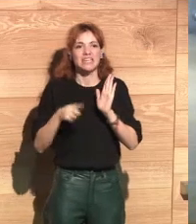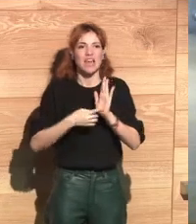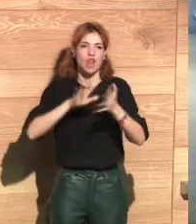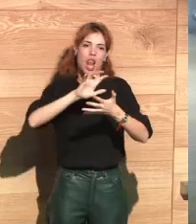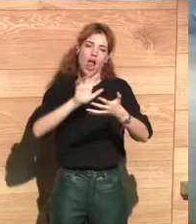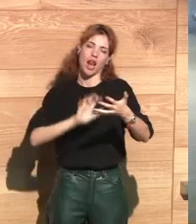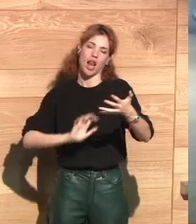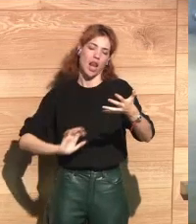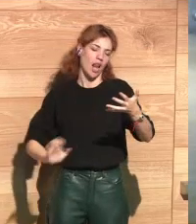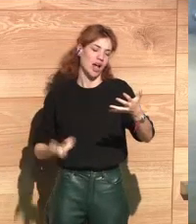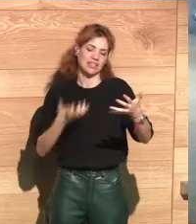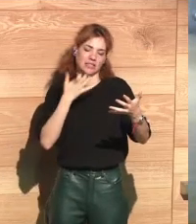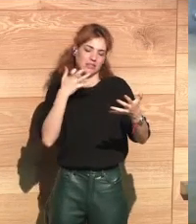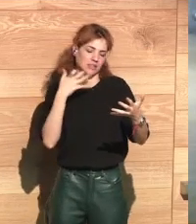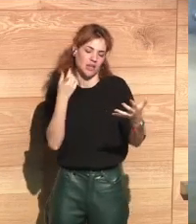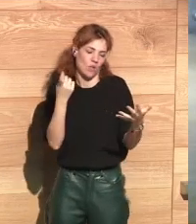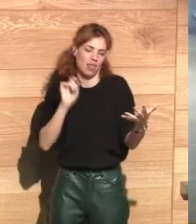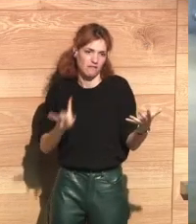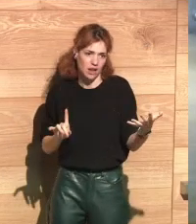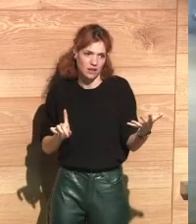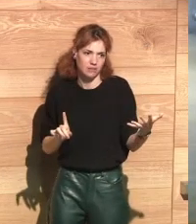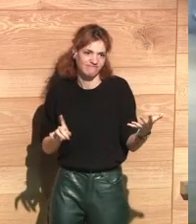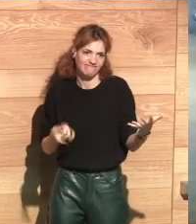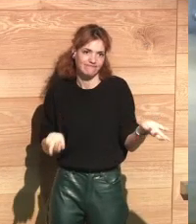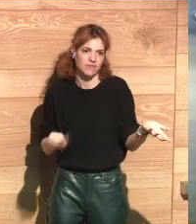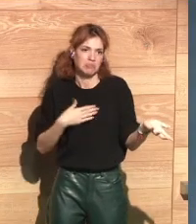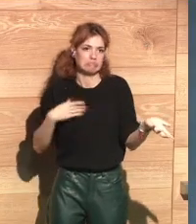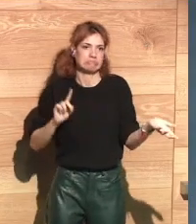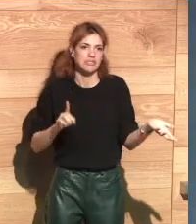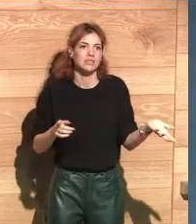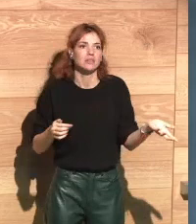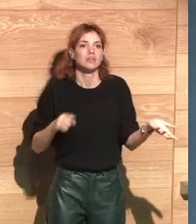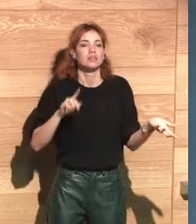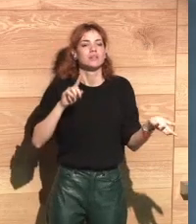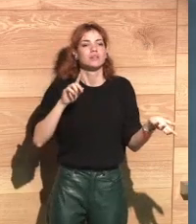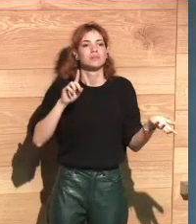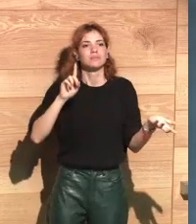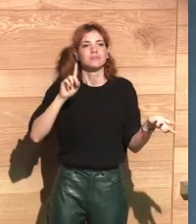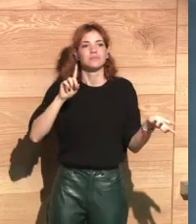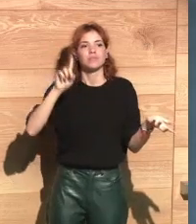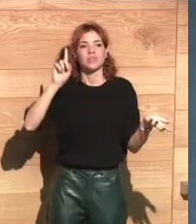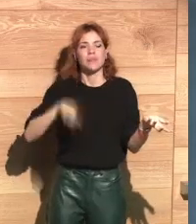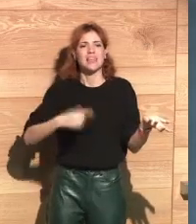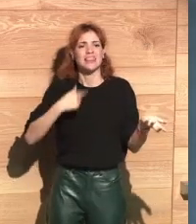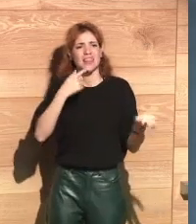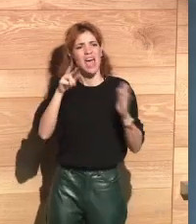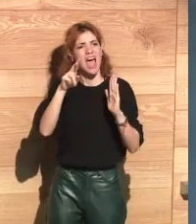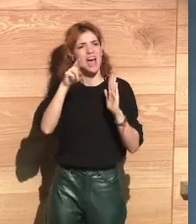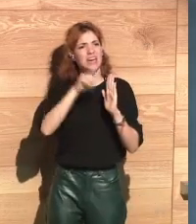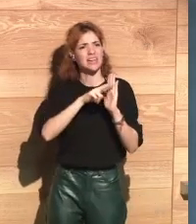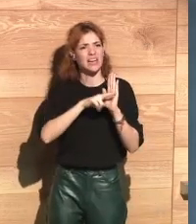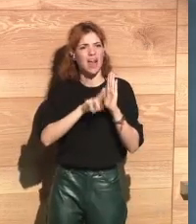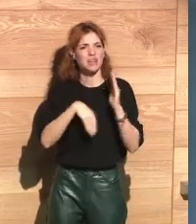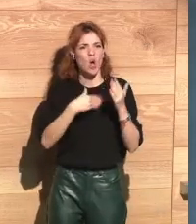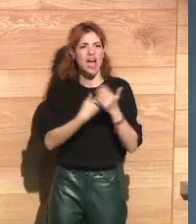I do not support extensive laws when it lacks accuracy. And also